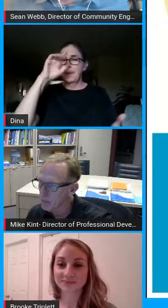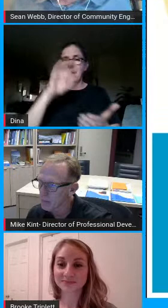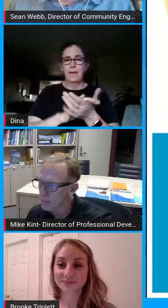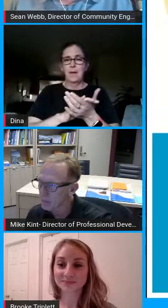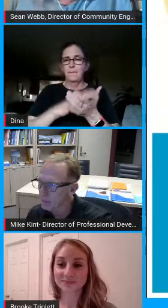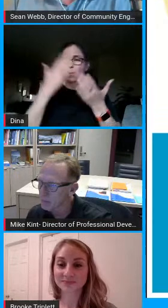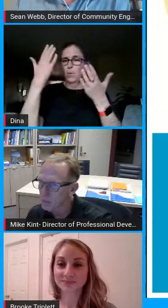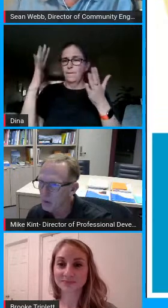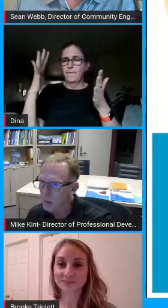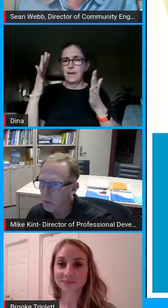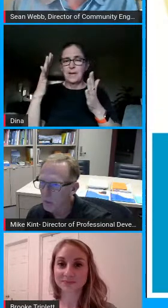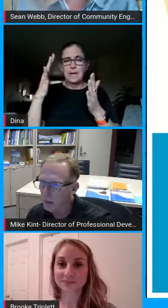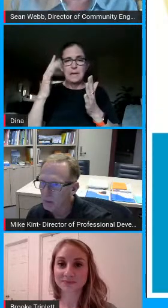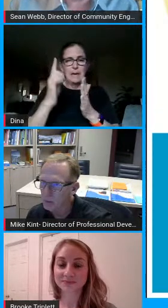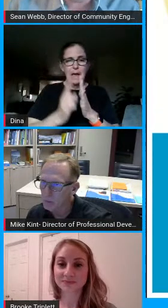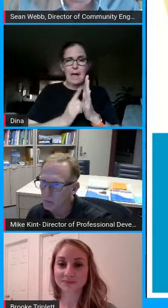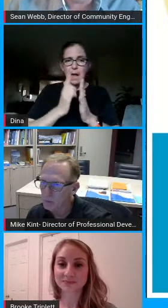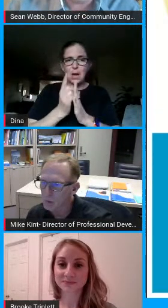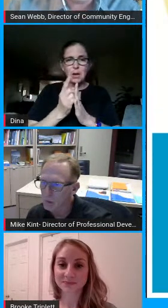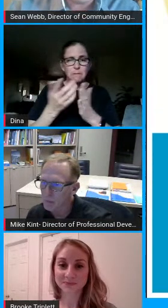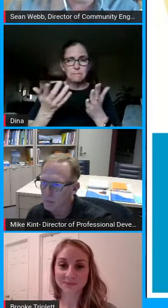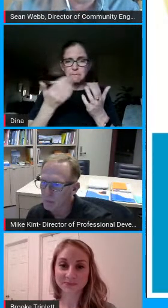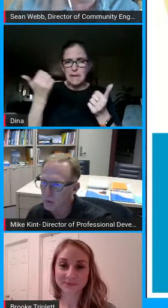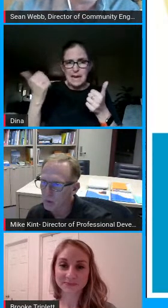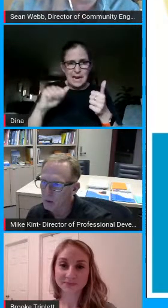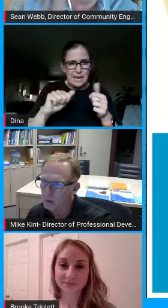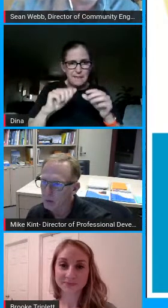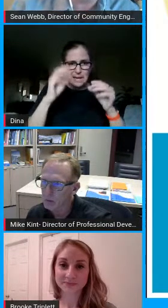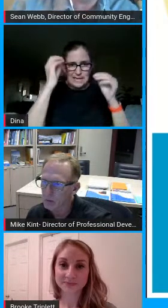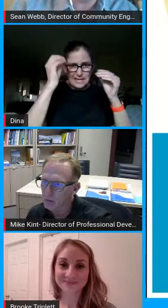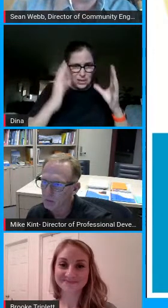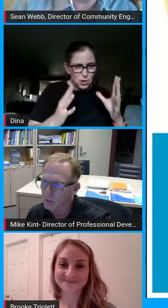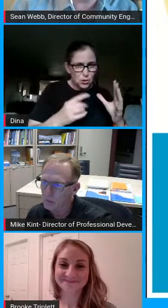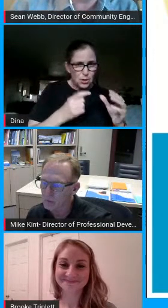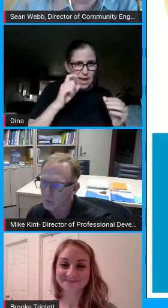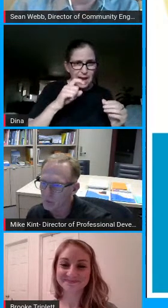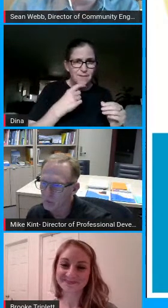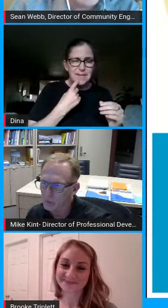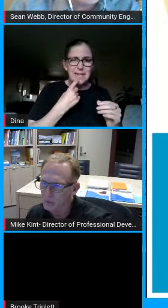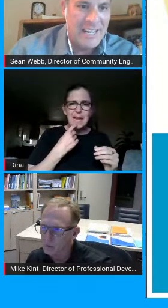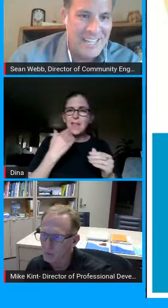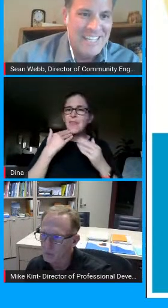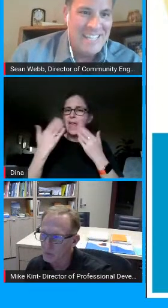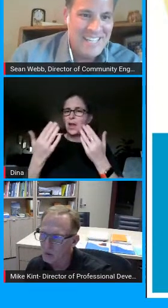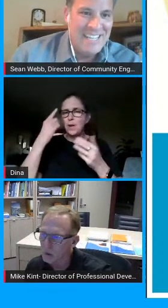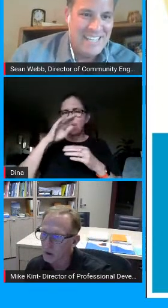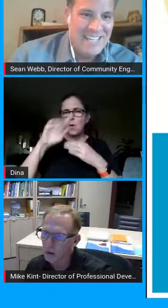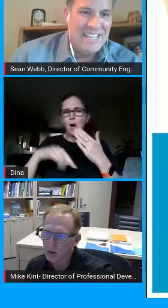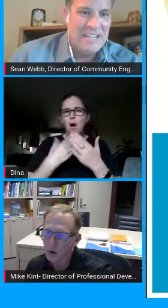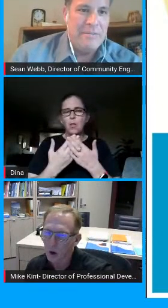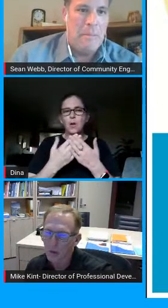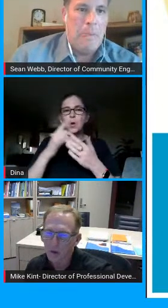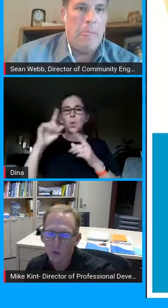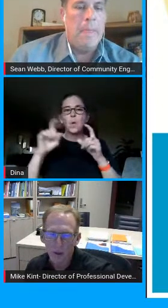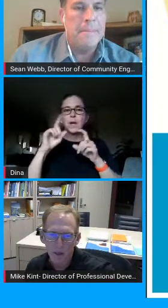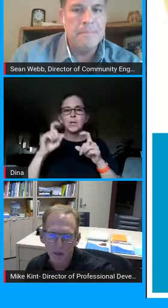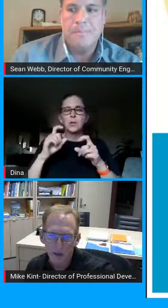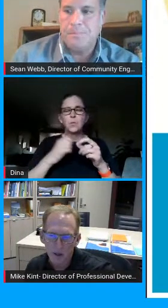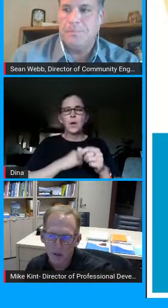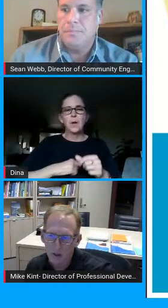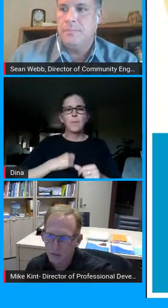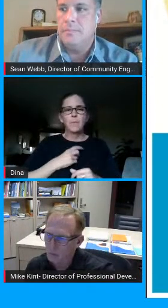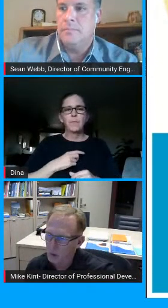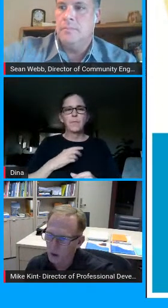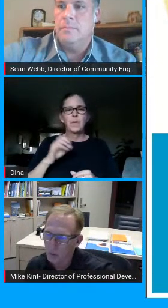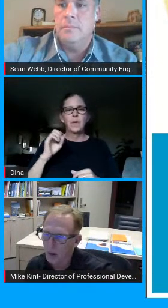here mike is there anything else that you you and your team would like to to share brooke thank you very much for all the questions i greatly appreciate it no we just want to